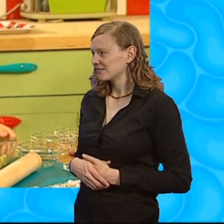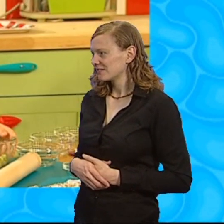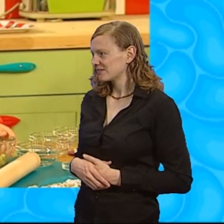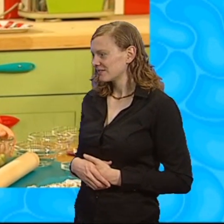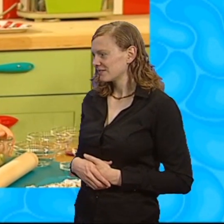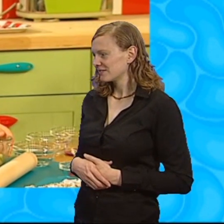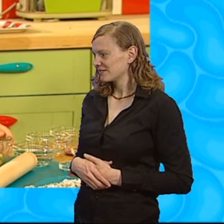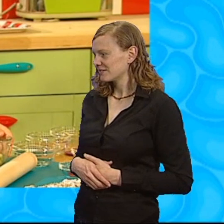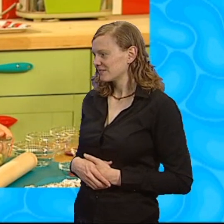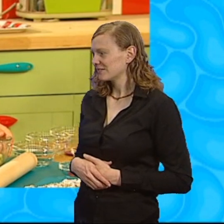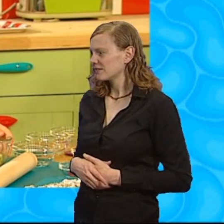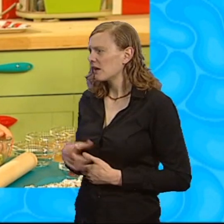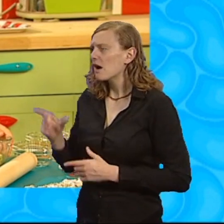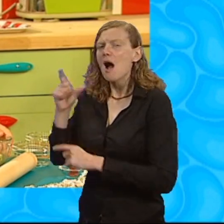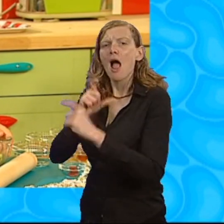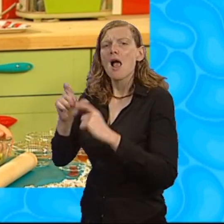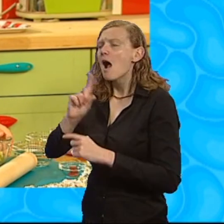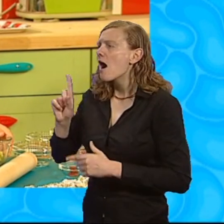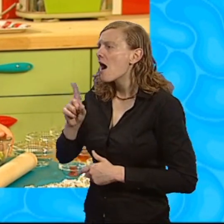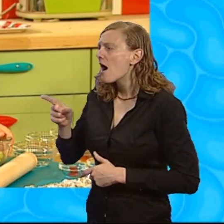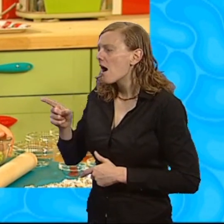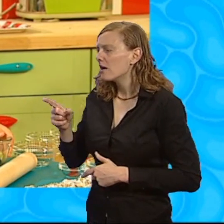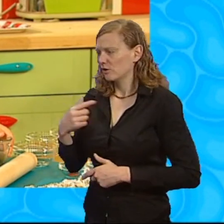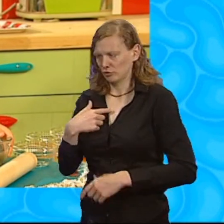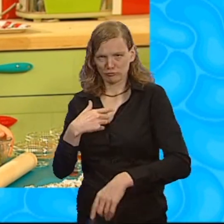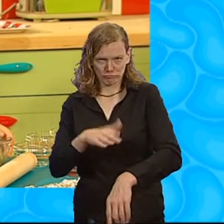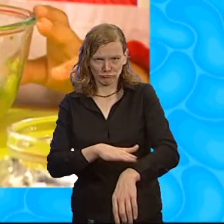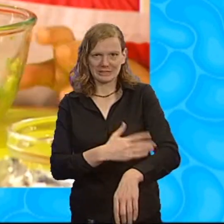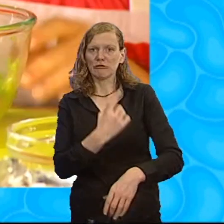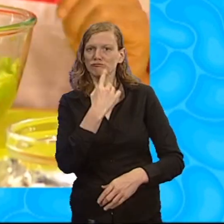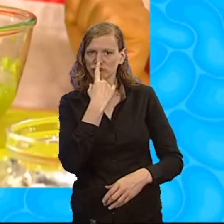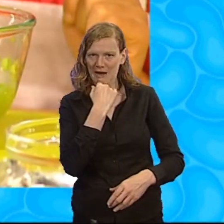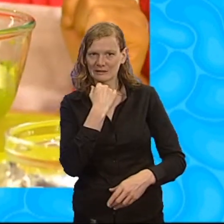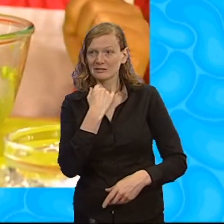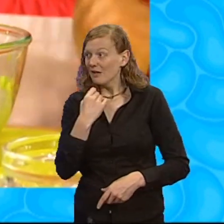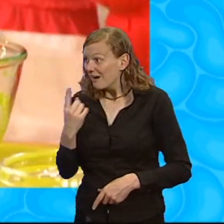Reece, what colours have you got in your bowl? Green and red. Green and red.